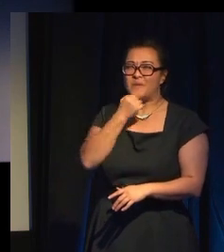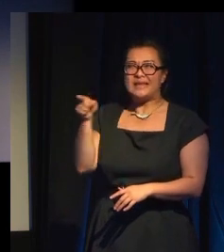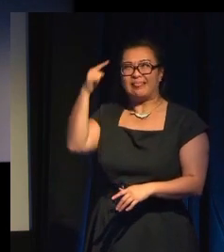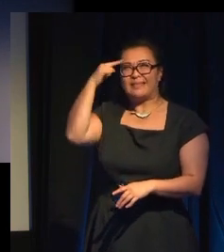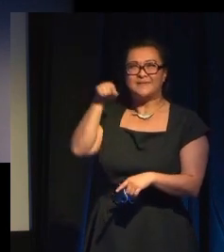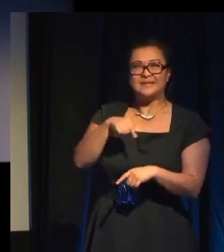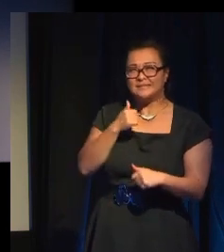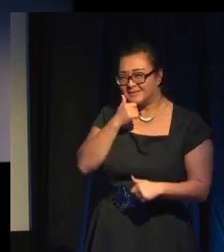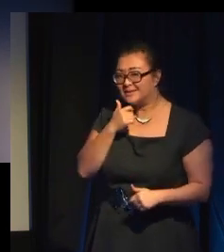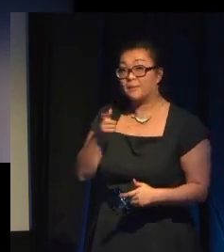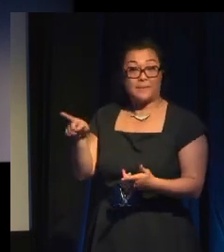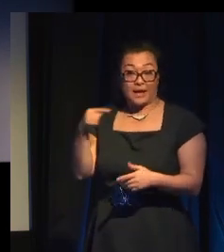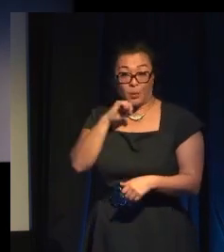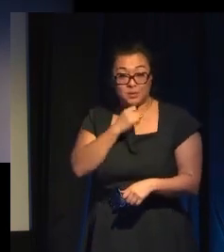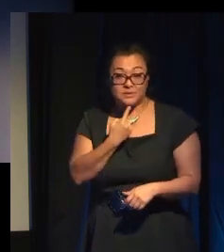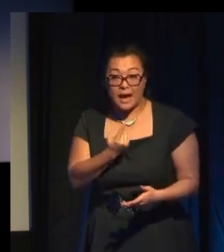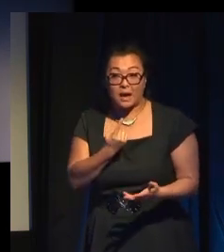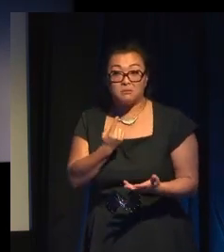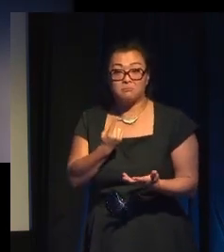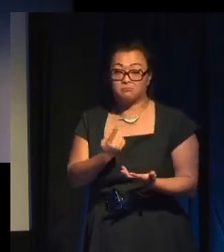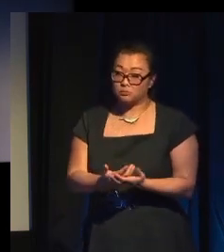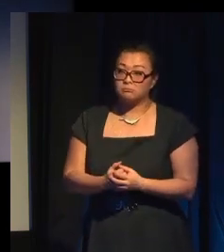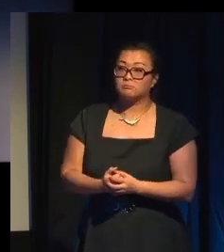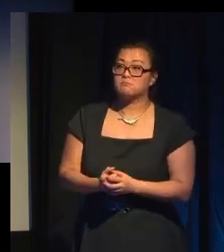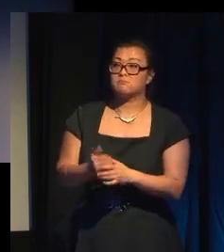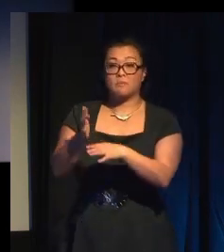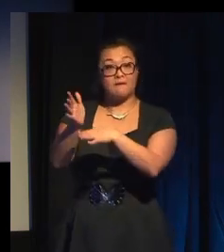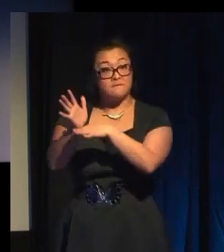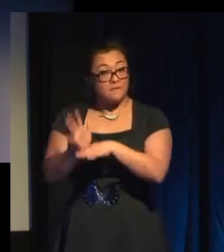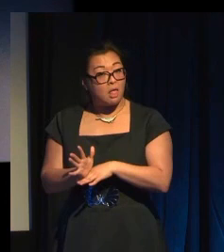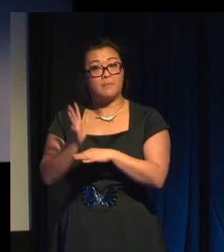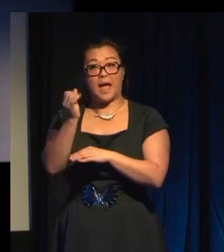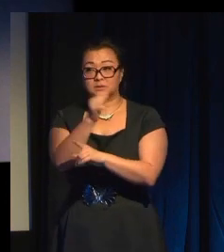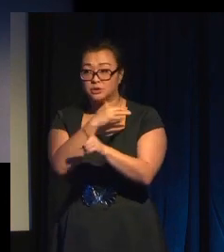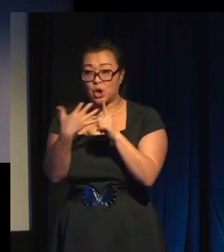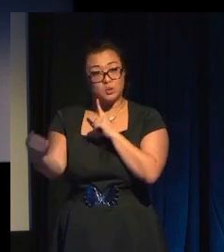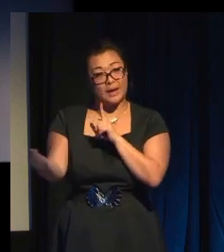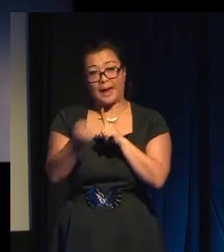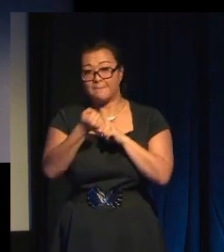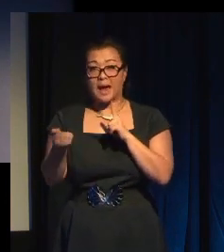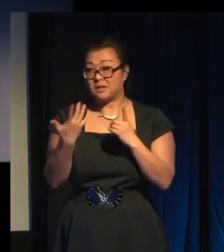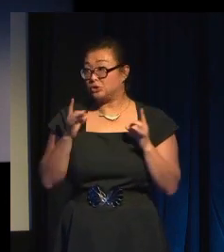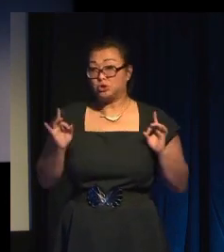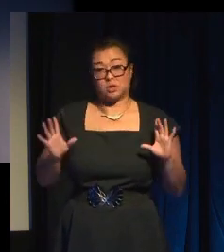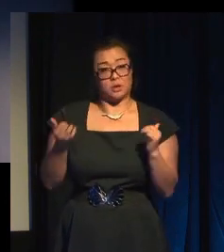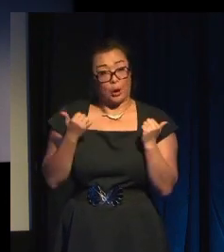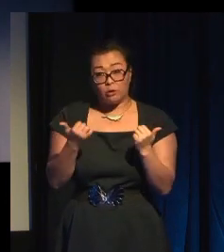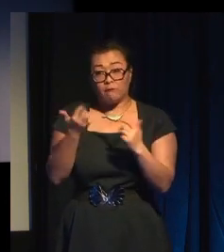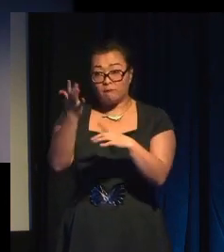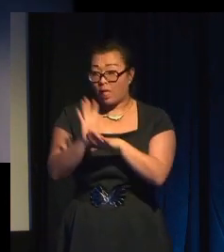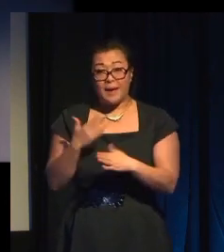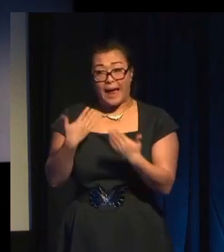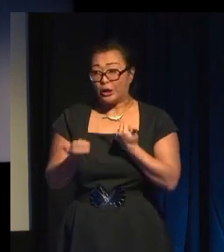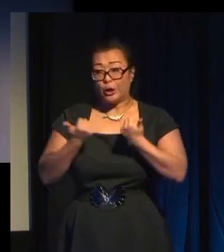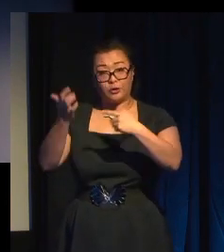He might say, you know, a film that's designed to have a social impact is simply a good film. Right? But it seems that when it